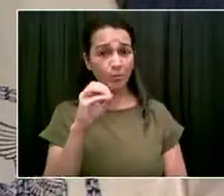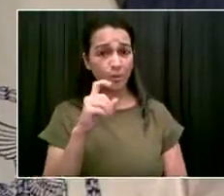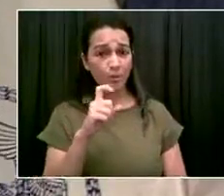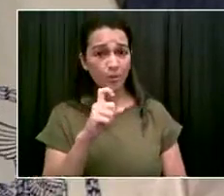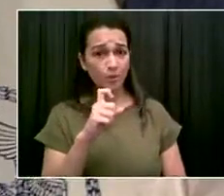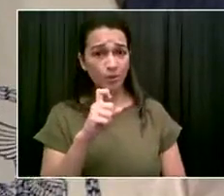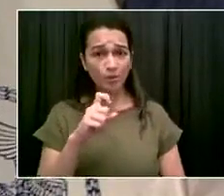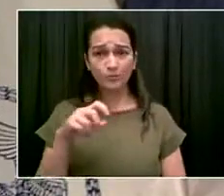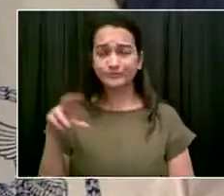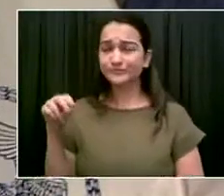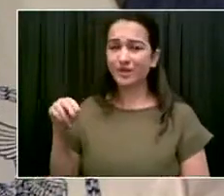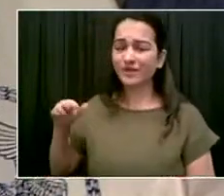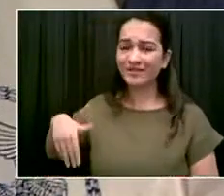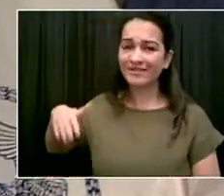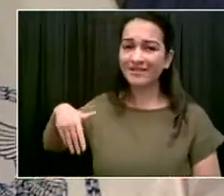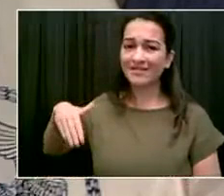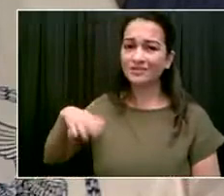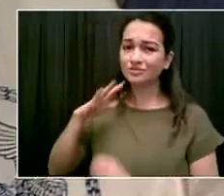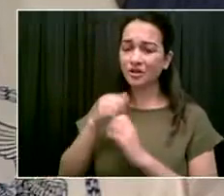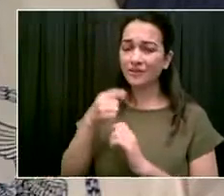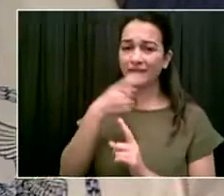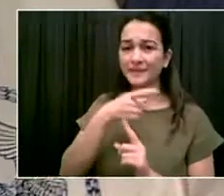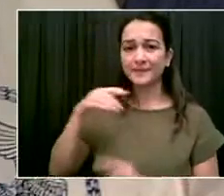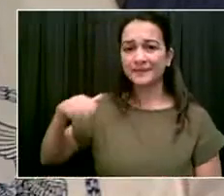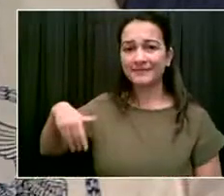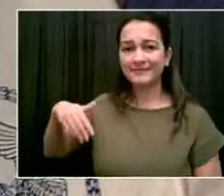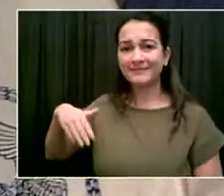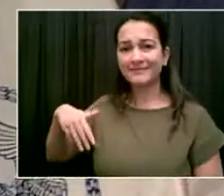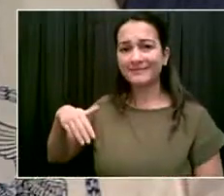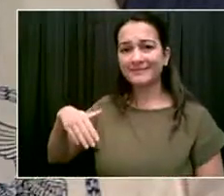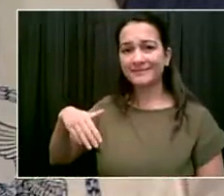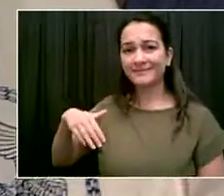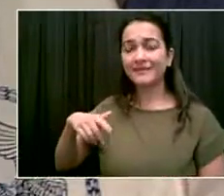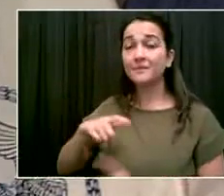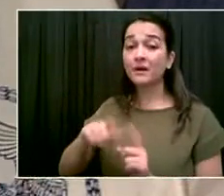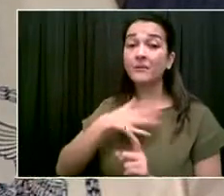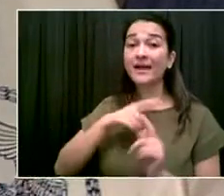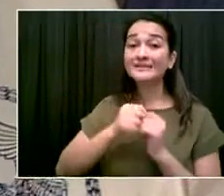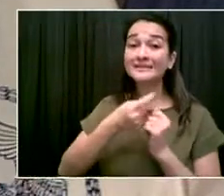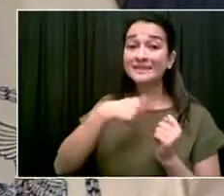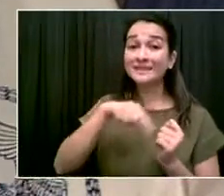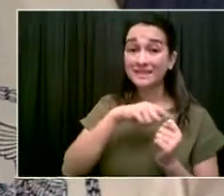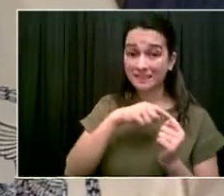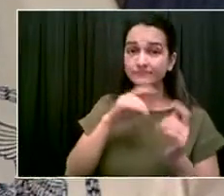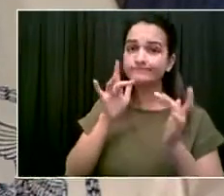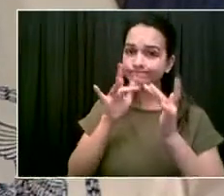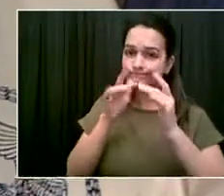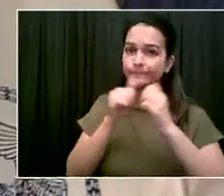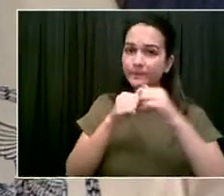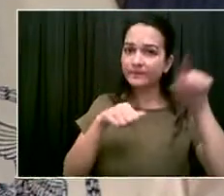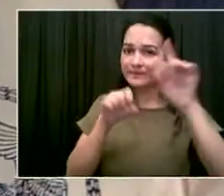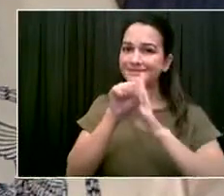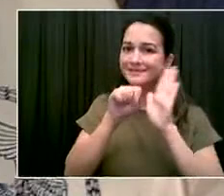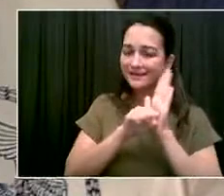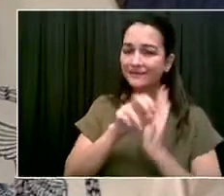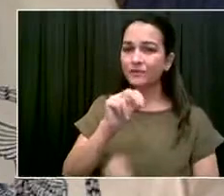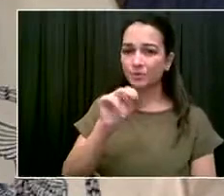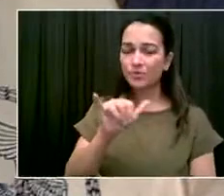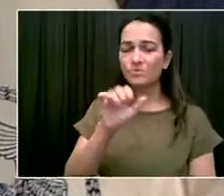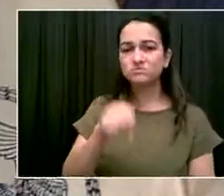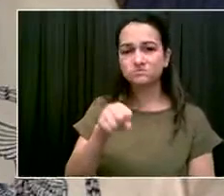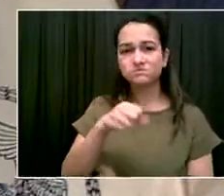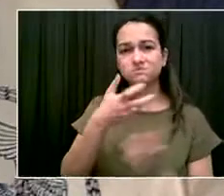him, Emma. Our team certainly, you know, our city team stays in touch with the state team constantly. Emergency management coordinates